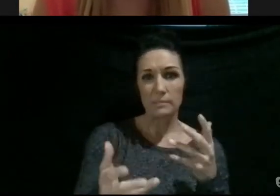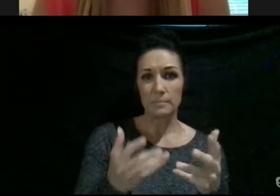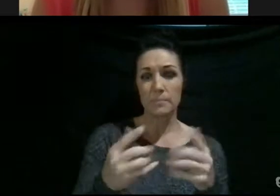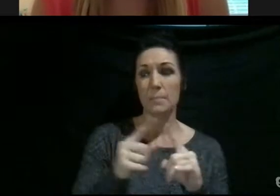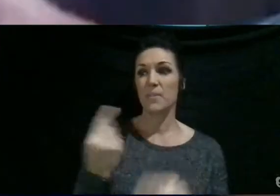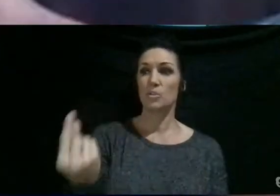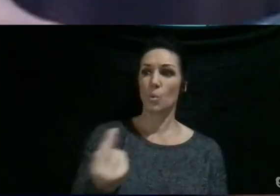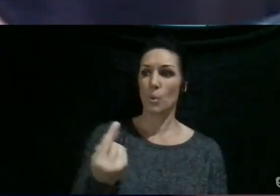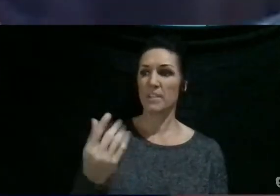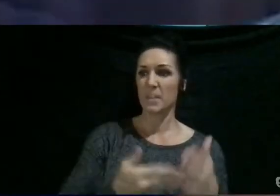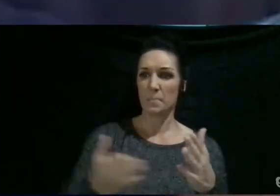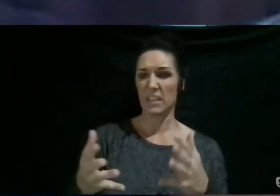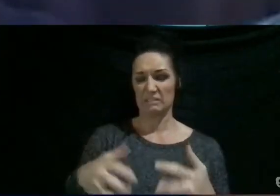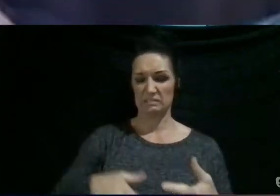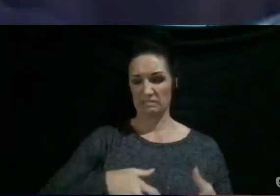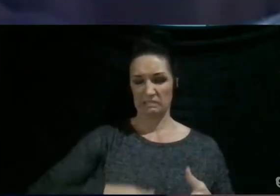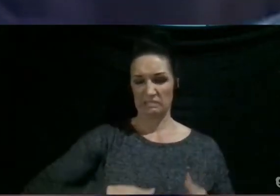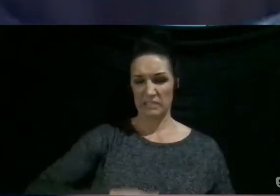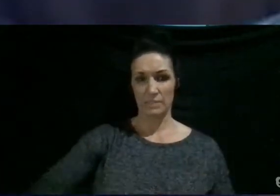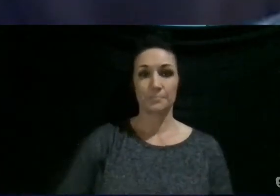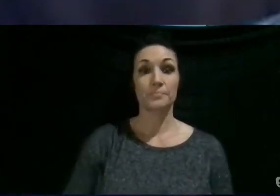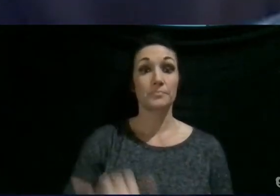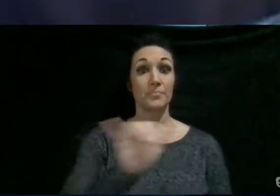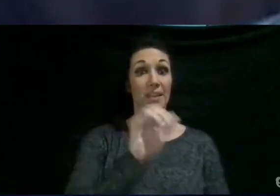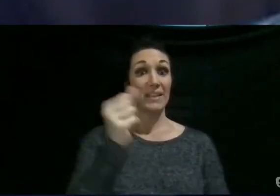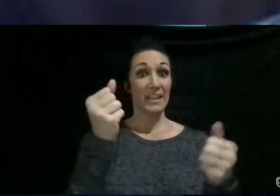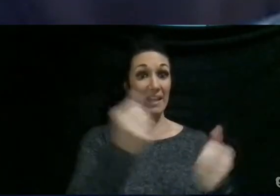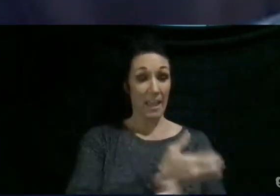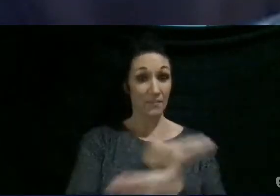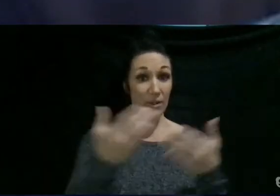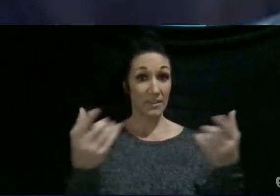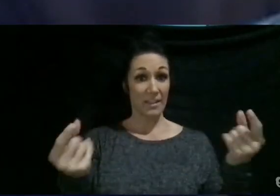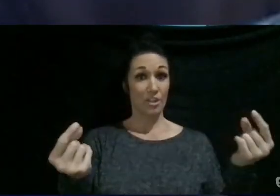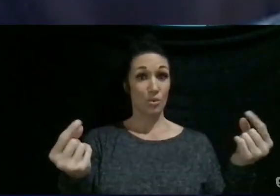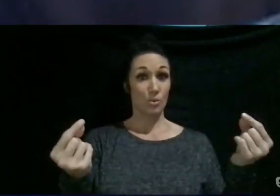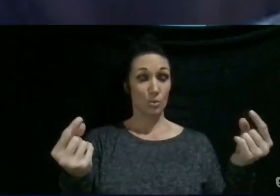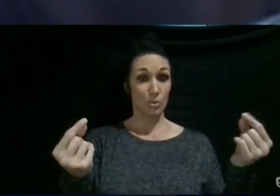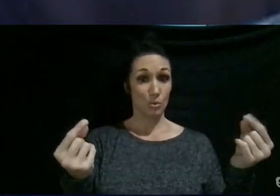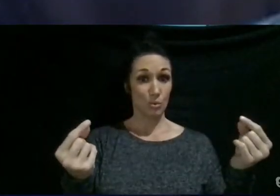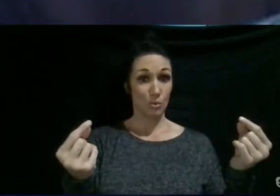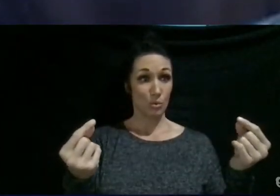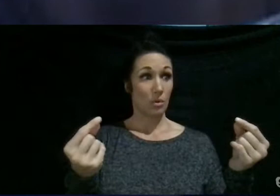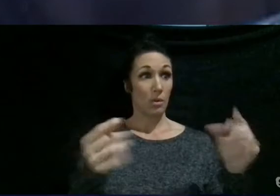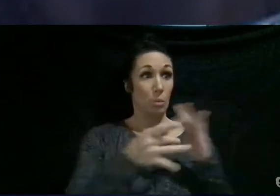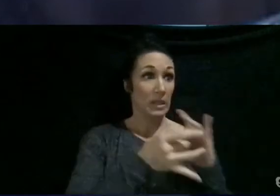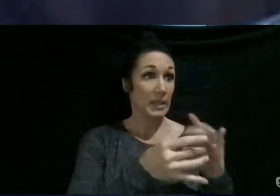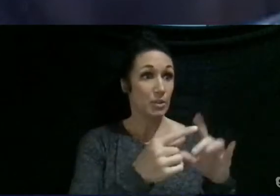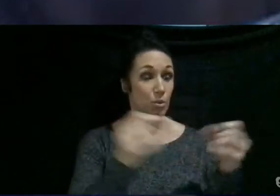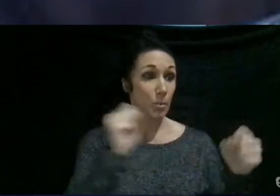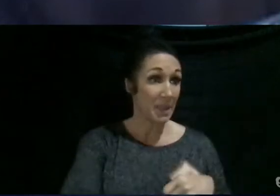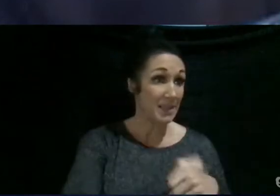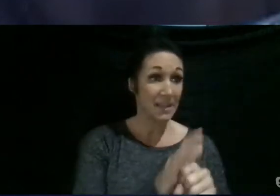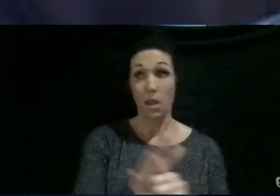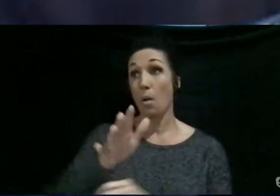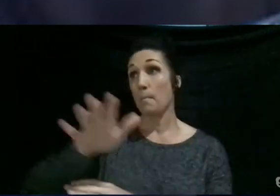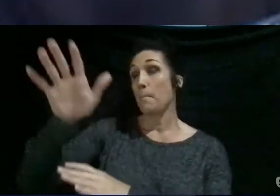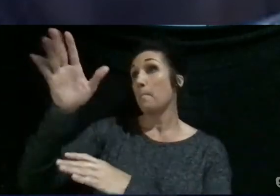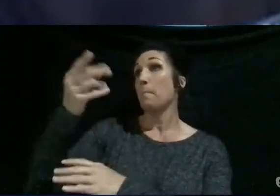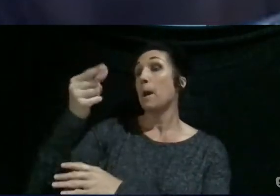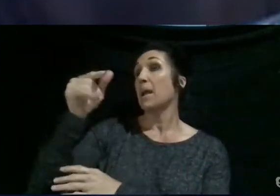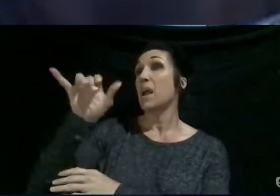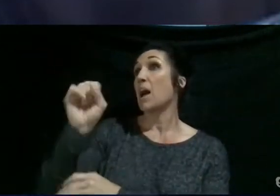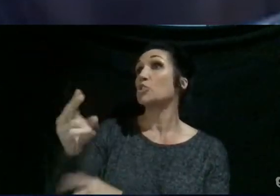something going on. Well, it's, like, everything you do, there's, like, the undertone of the pandemic, like, oh my gosh, I'm going to the beach,